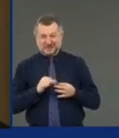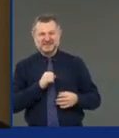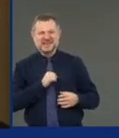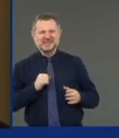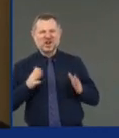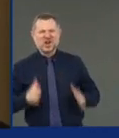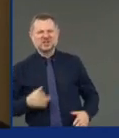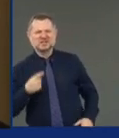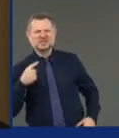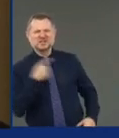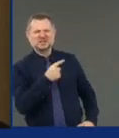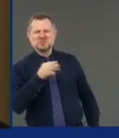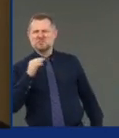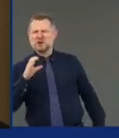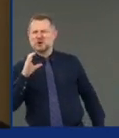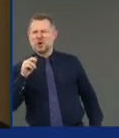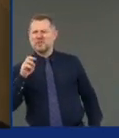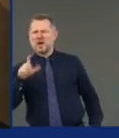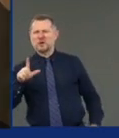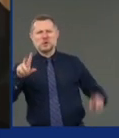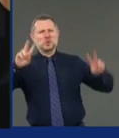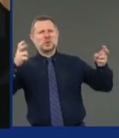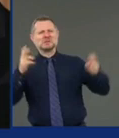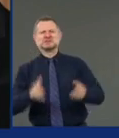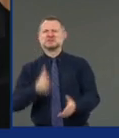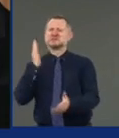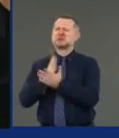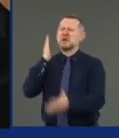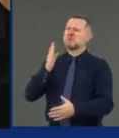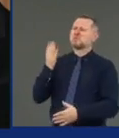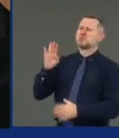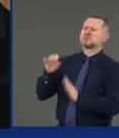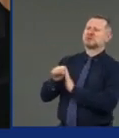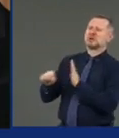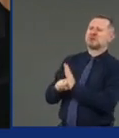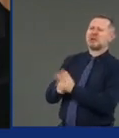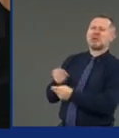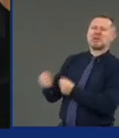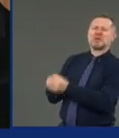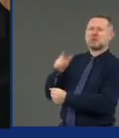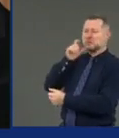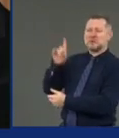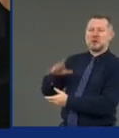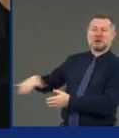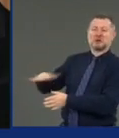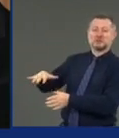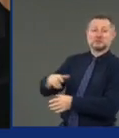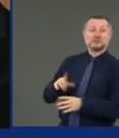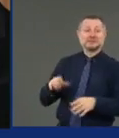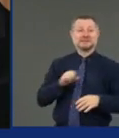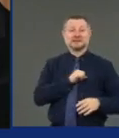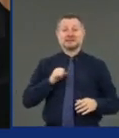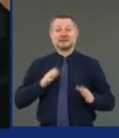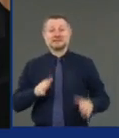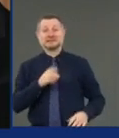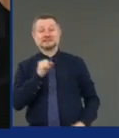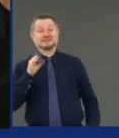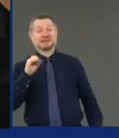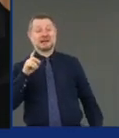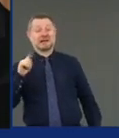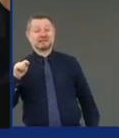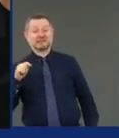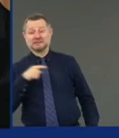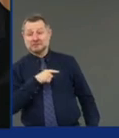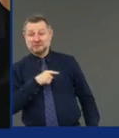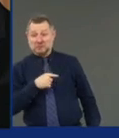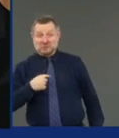blue state bailouts. Senator Scott, we're supposed to go bail them